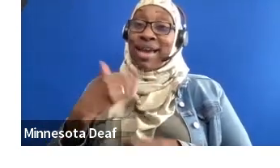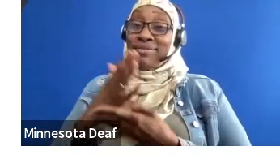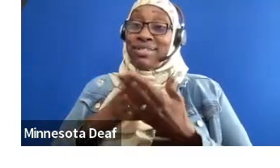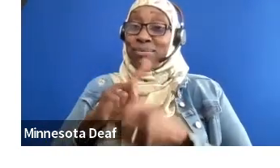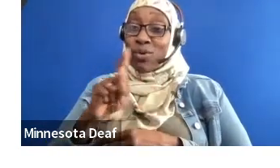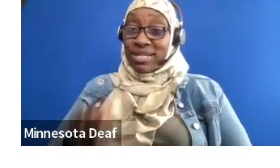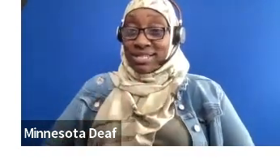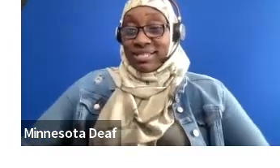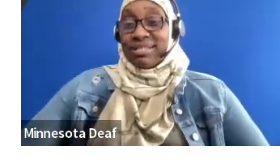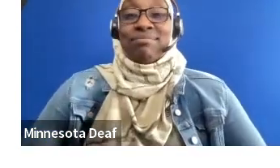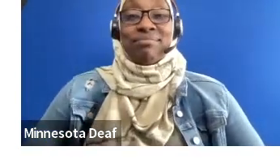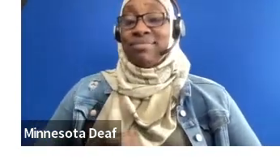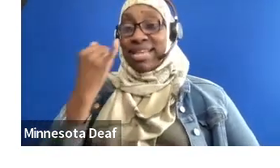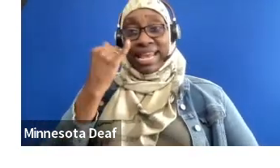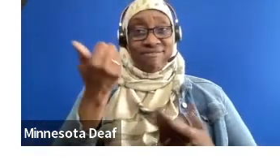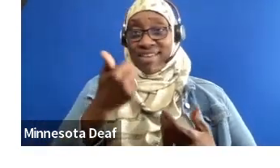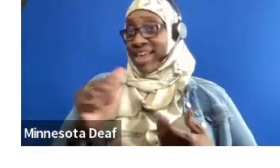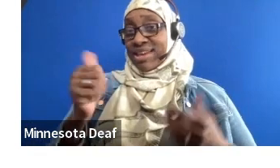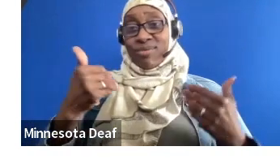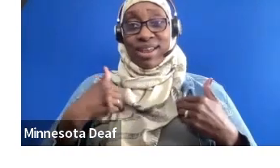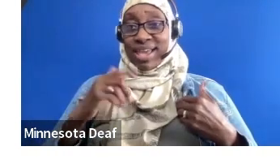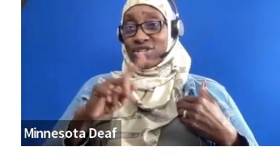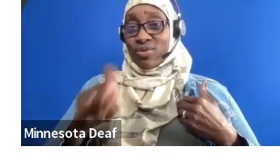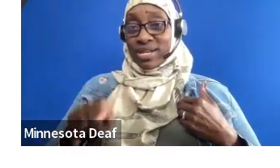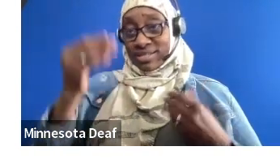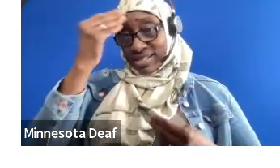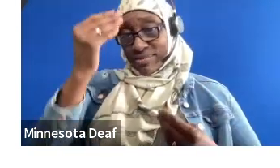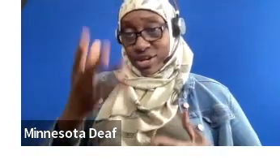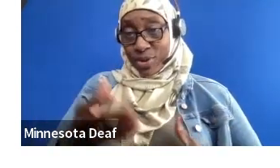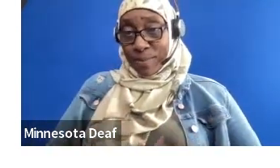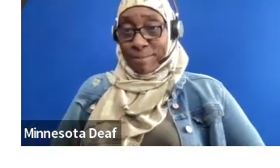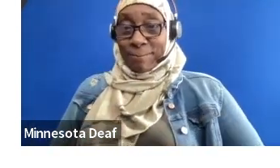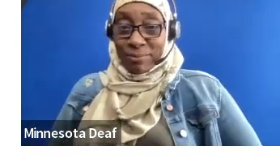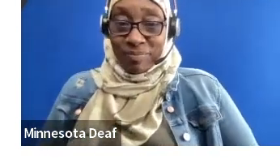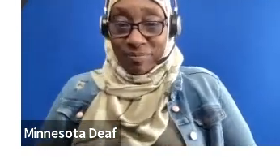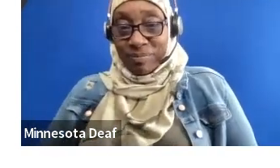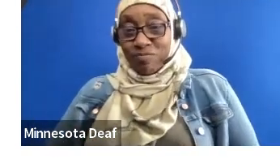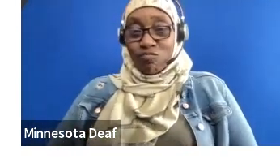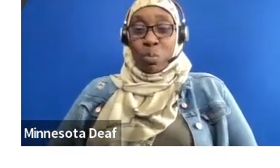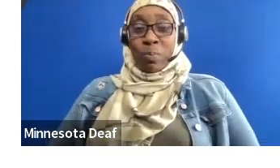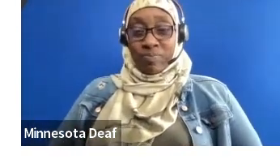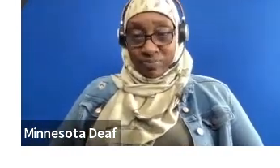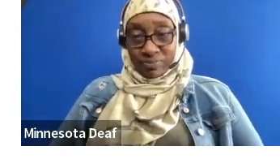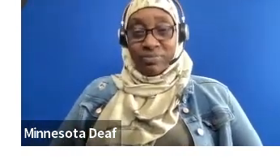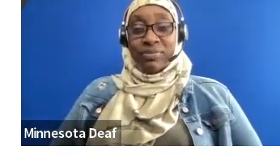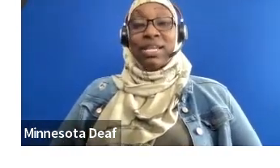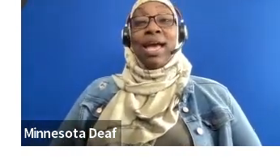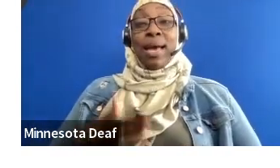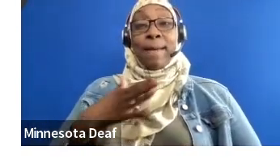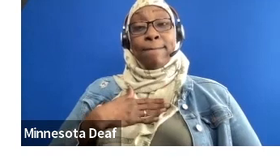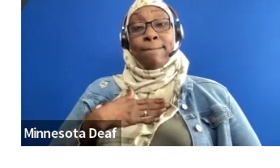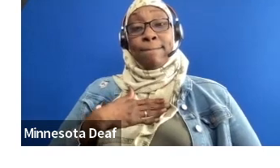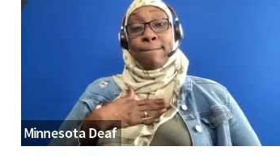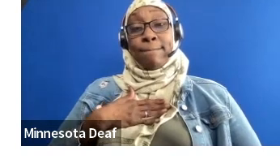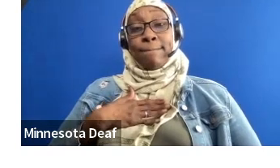Please, if anyone has any questions, let me know. Alan, you know, my first question for you is, do the